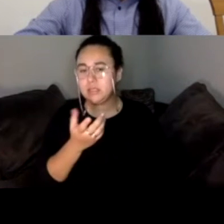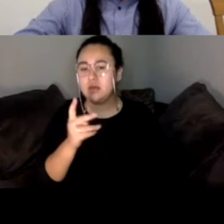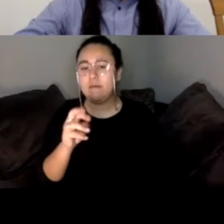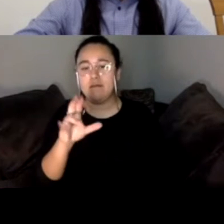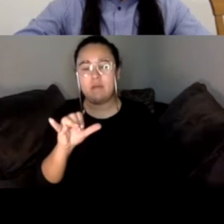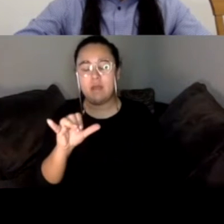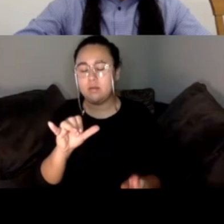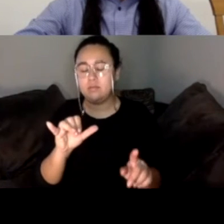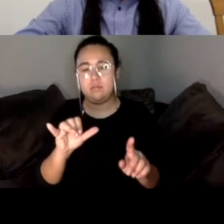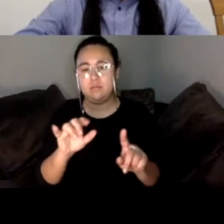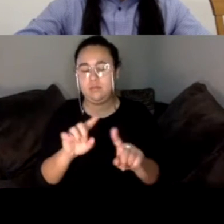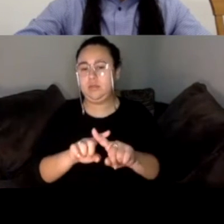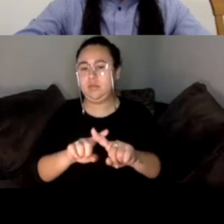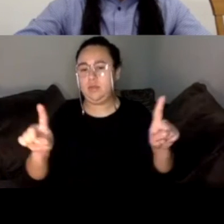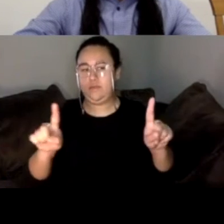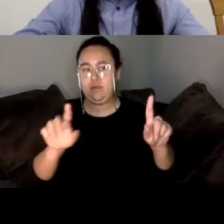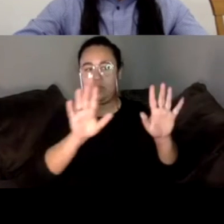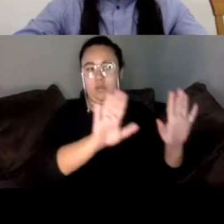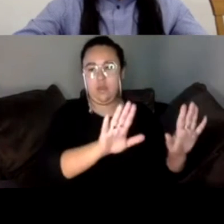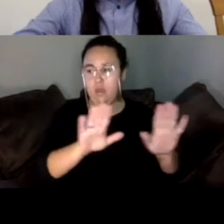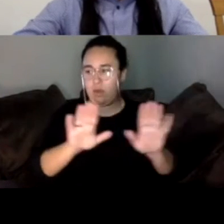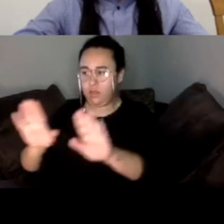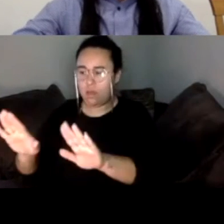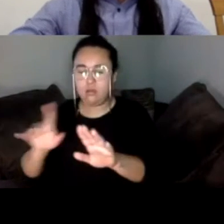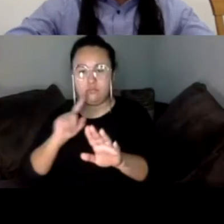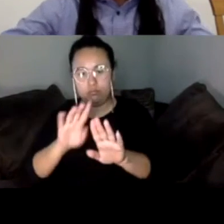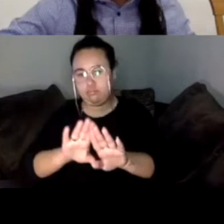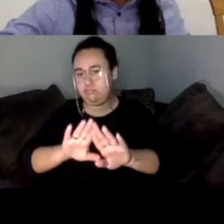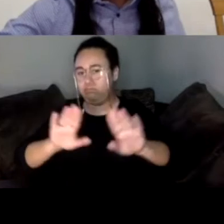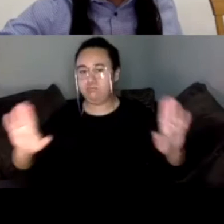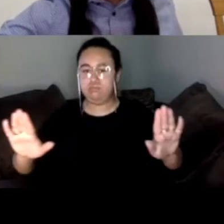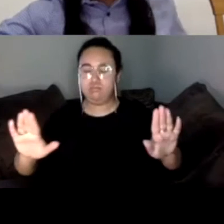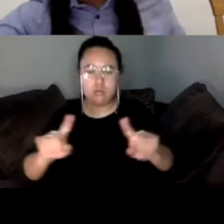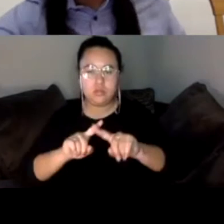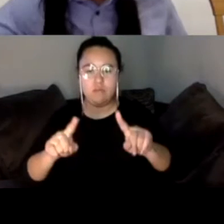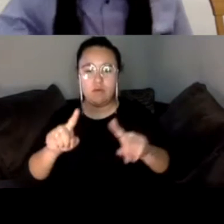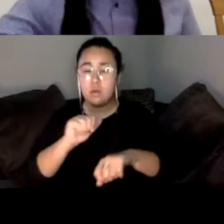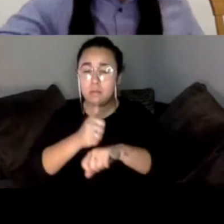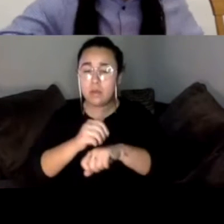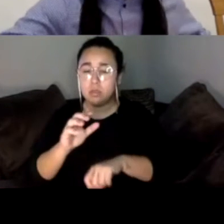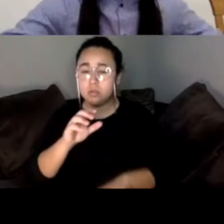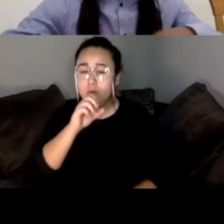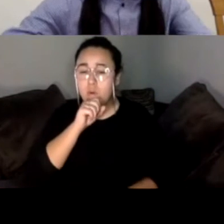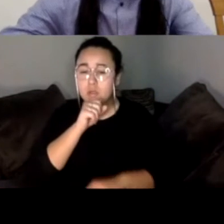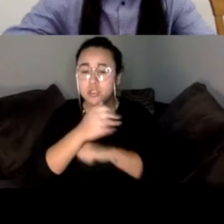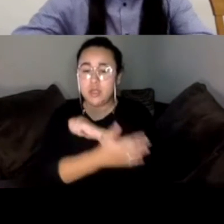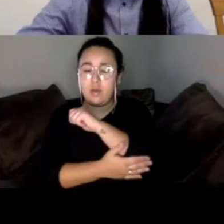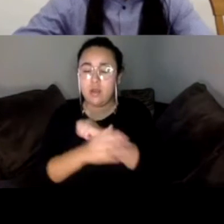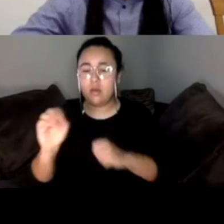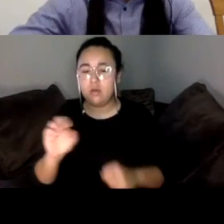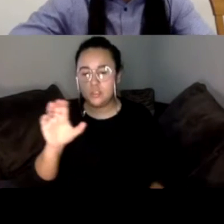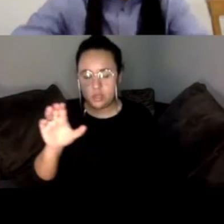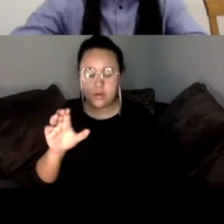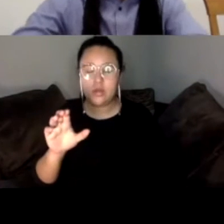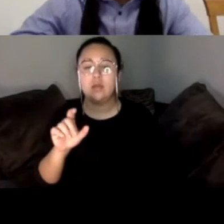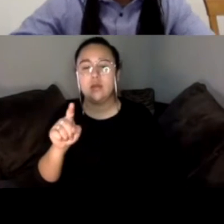picture, I think, as you're saying. So how do you're based in the Orange County, you know, a lot of folks are really focused on Orange County in,